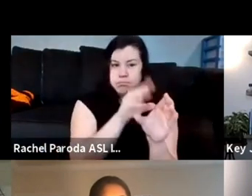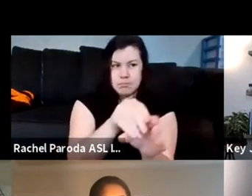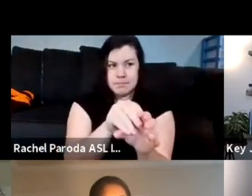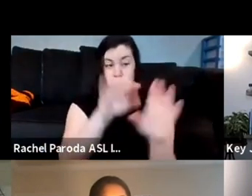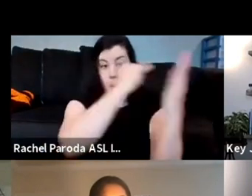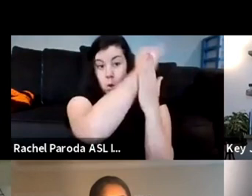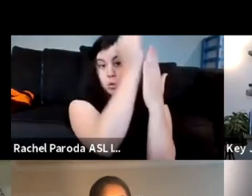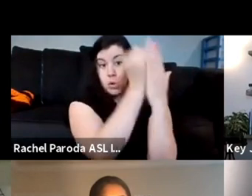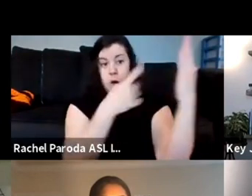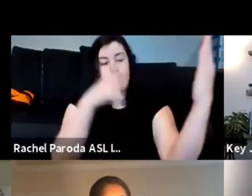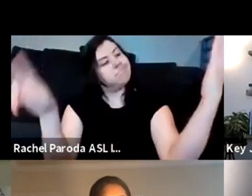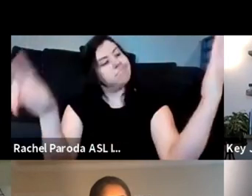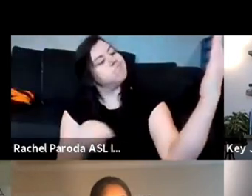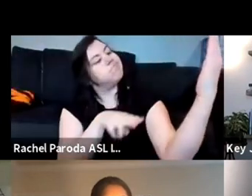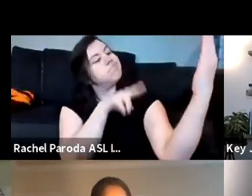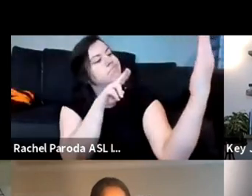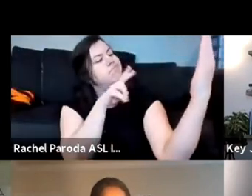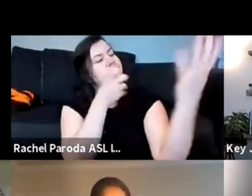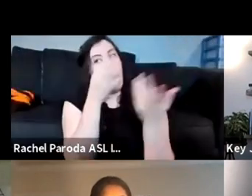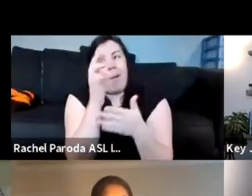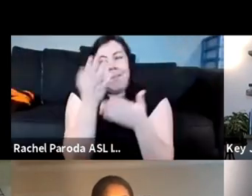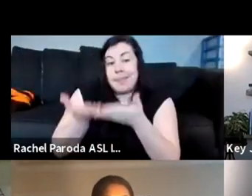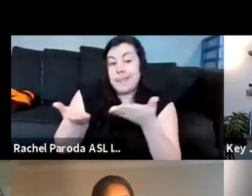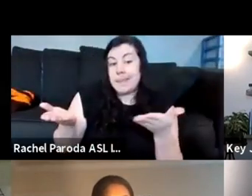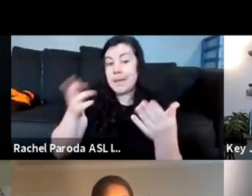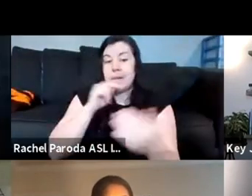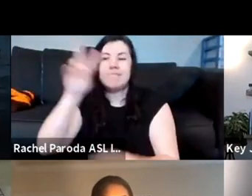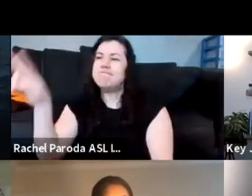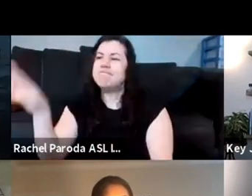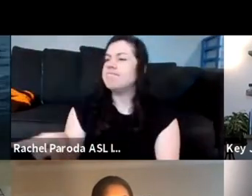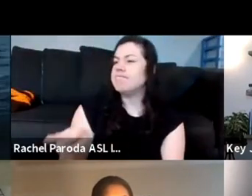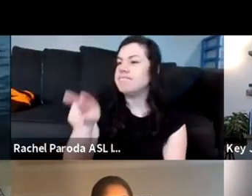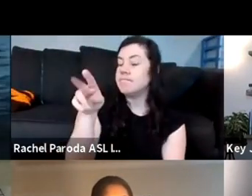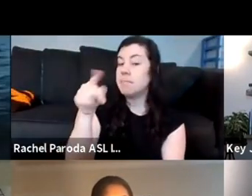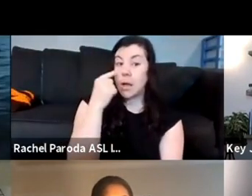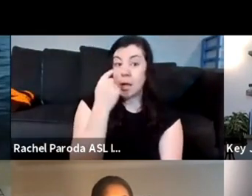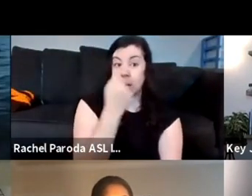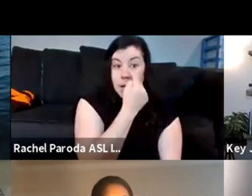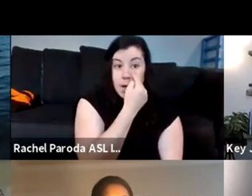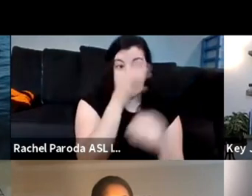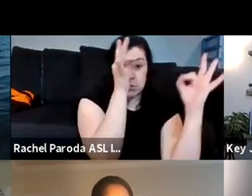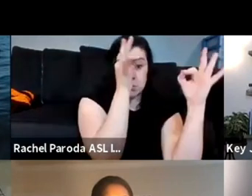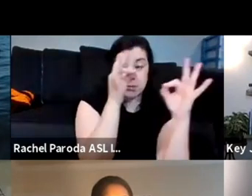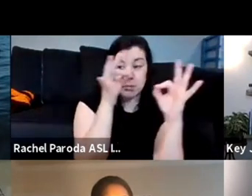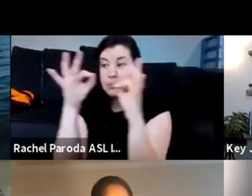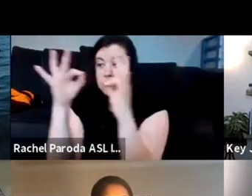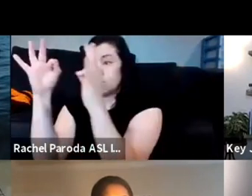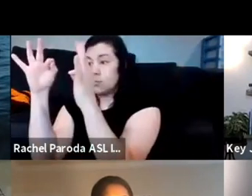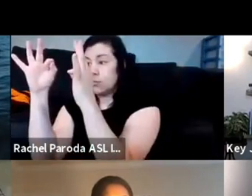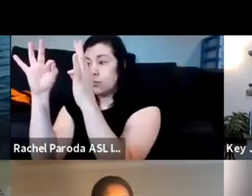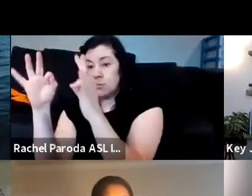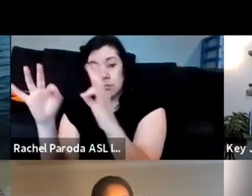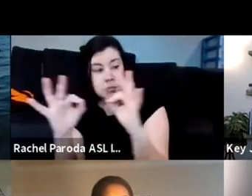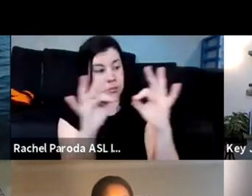or an object how am i guiding the eye how am i guiding the eye